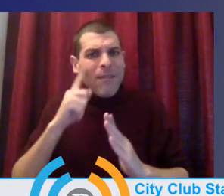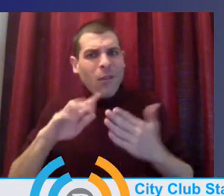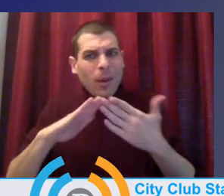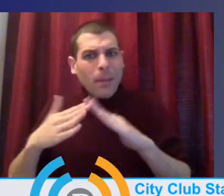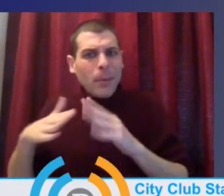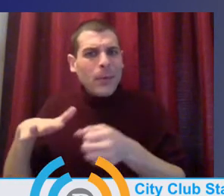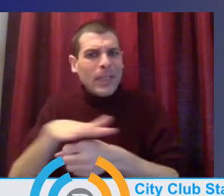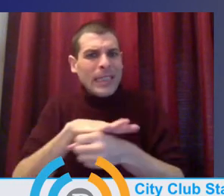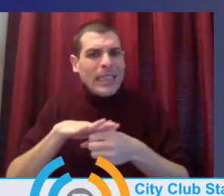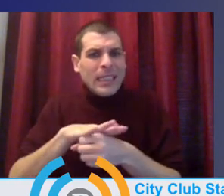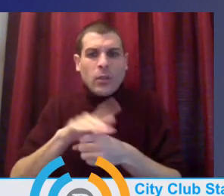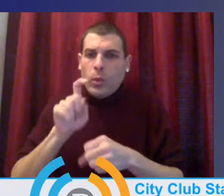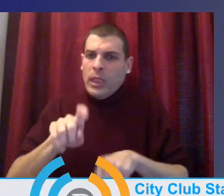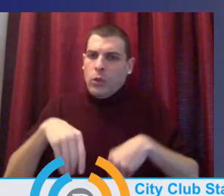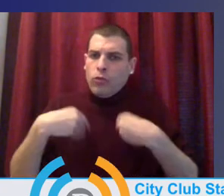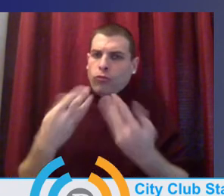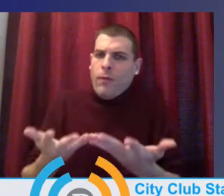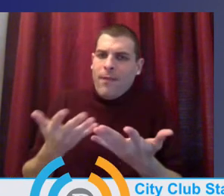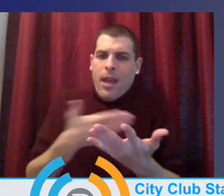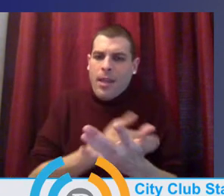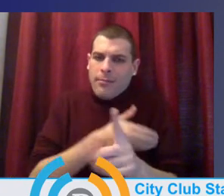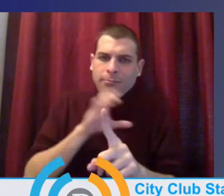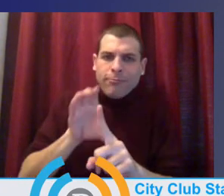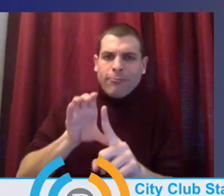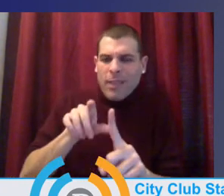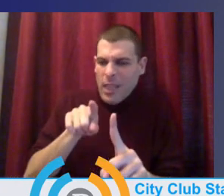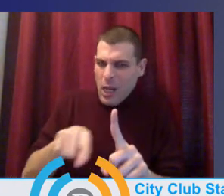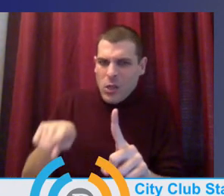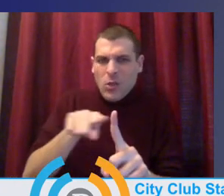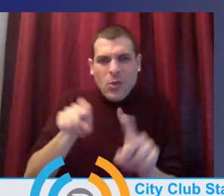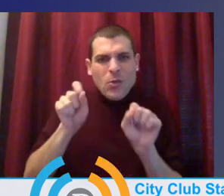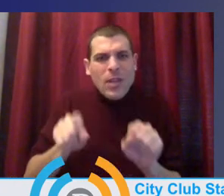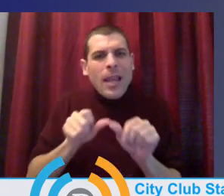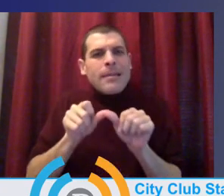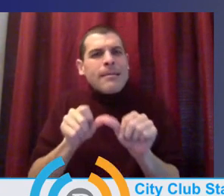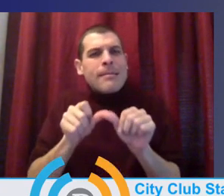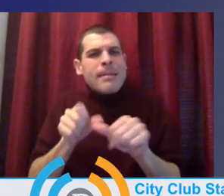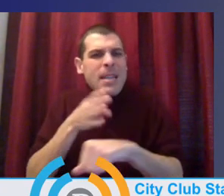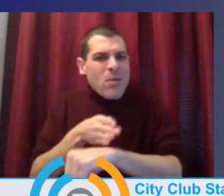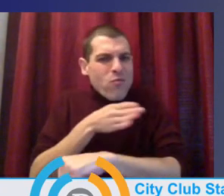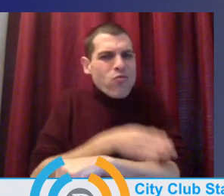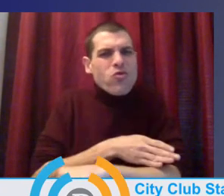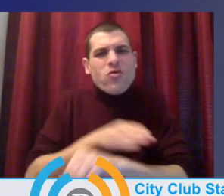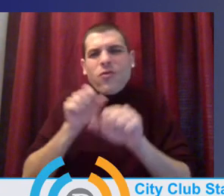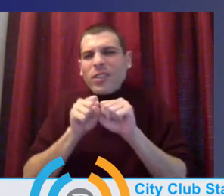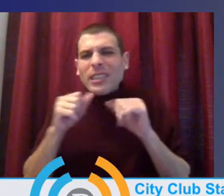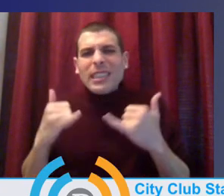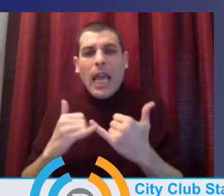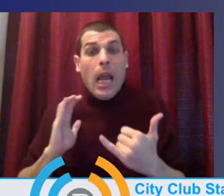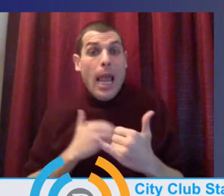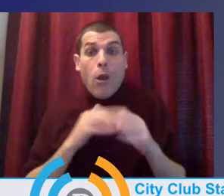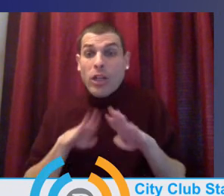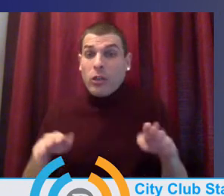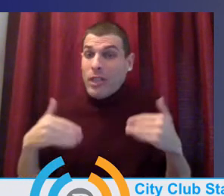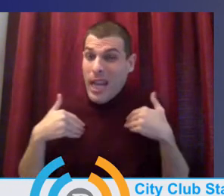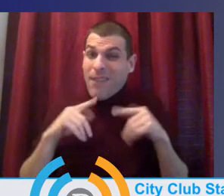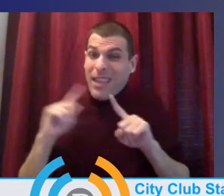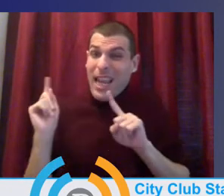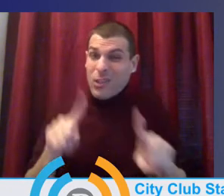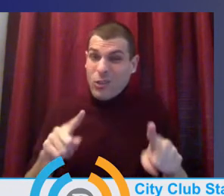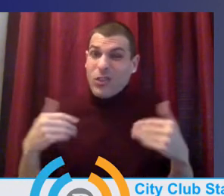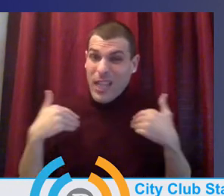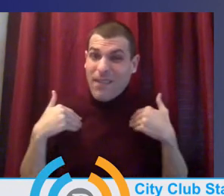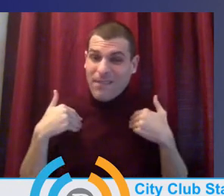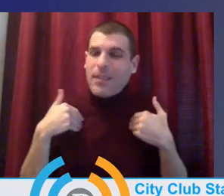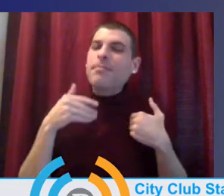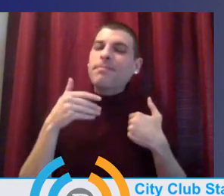ways to, that they can be active agents of approving the society. Our kids have the answers. They do. You are right.